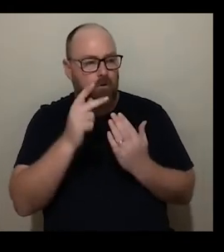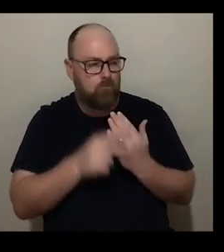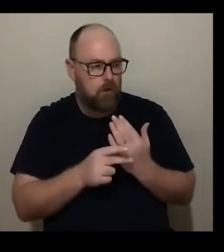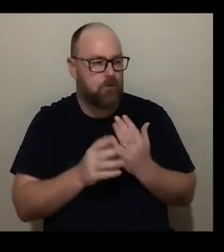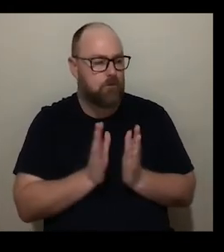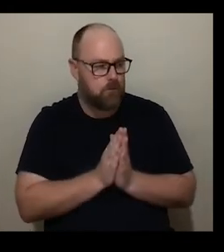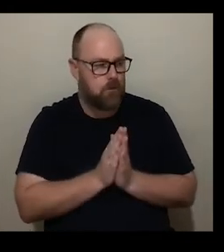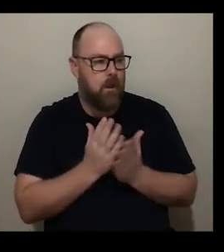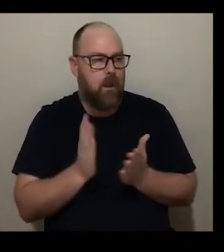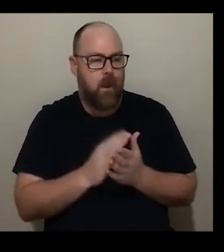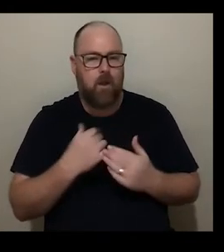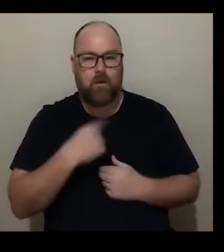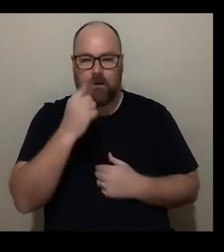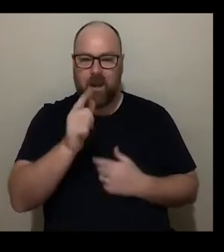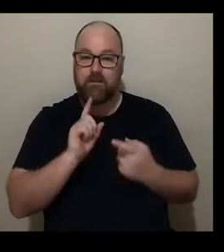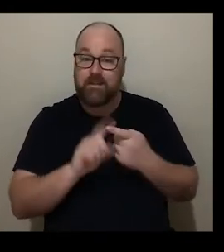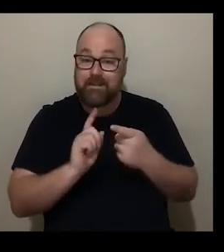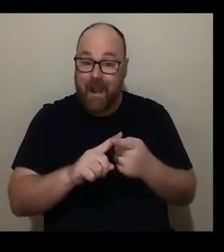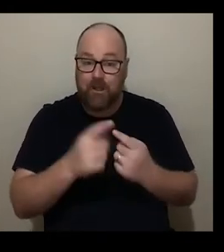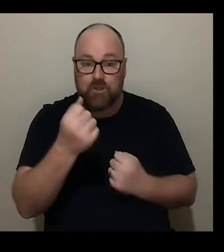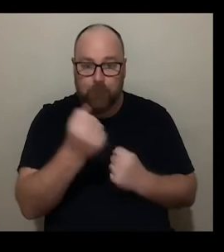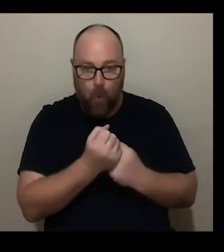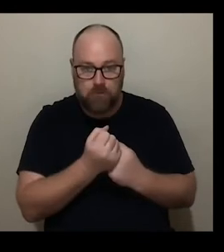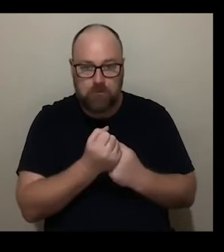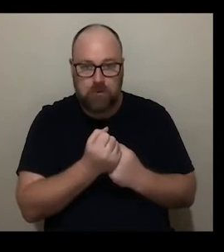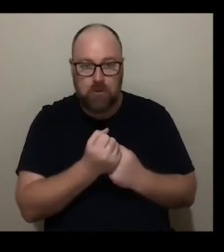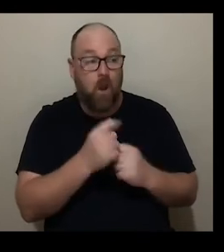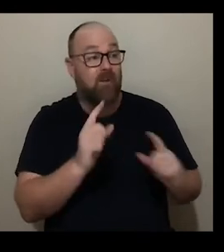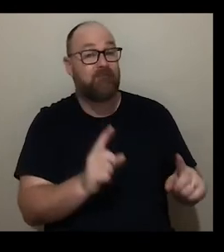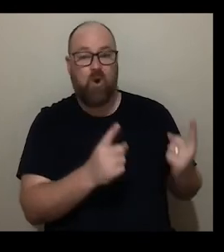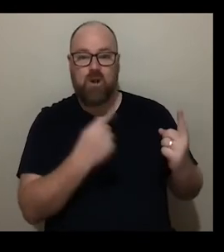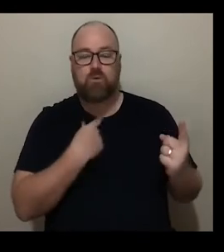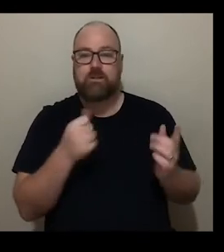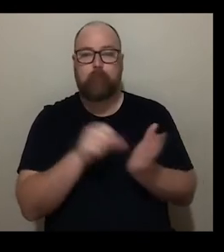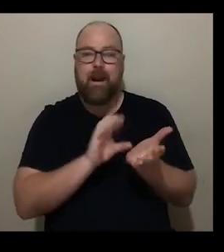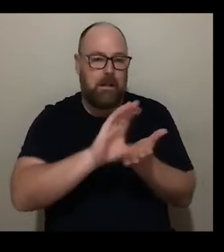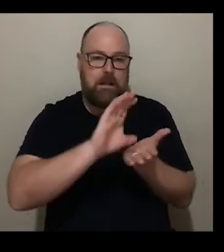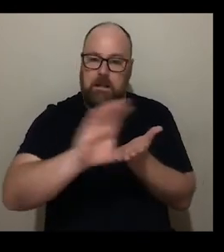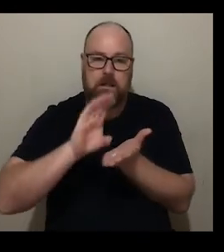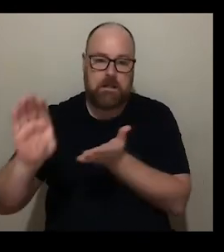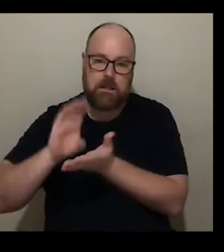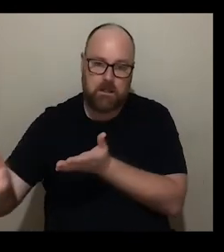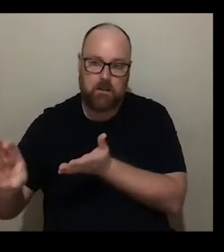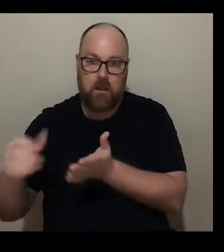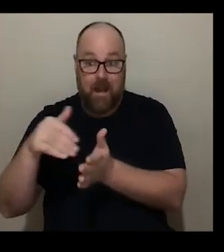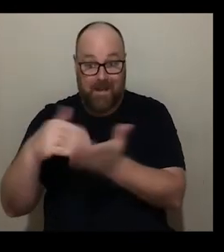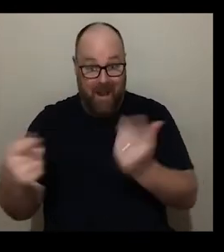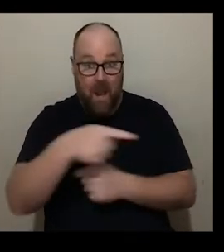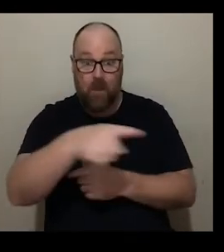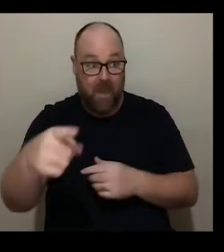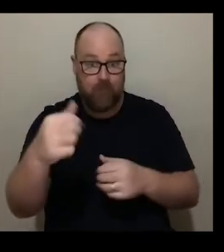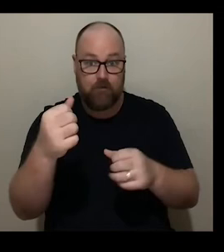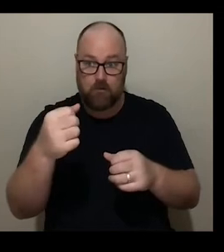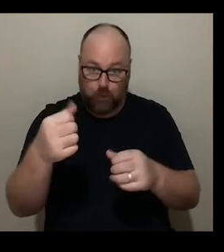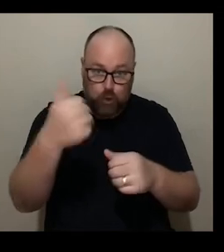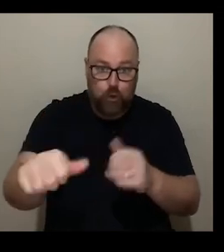how can we provide sustained support so during the pandemic it was just about again get that money out but now those works have been created how can we